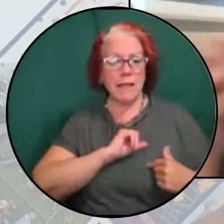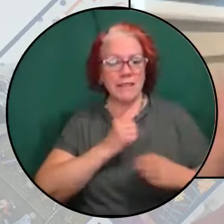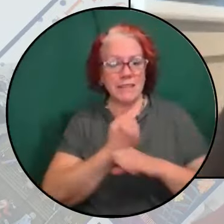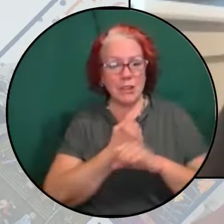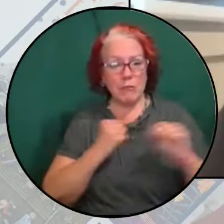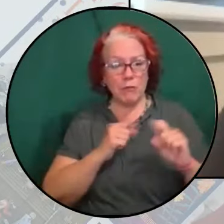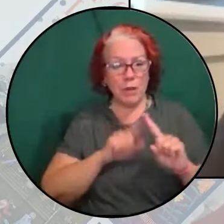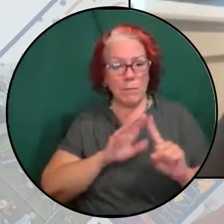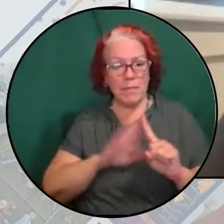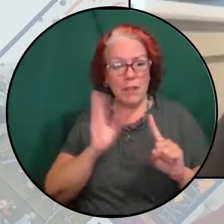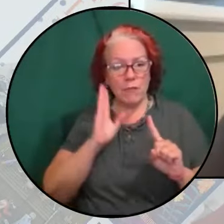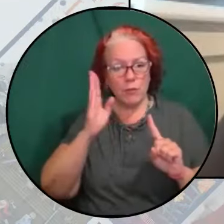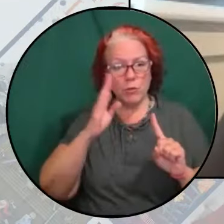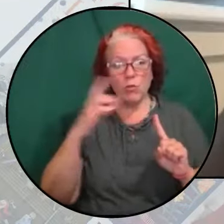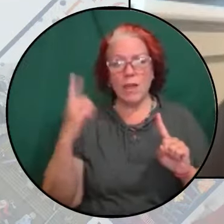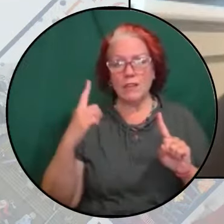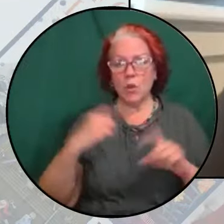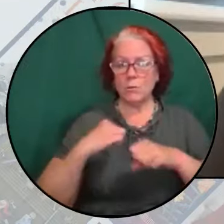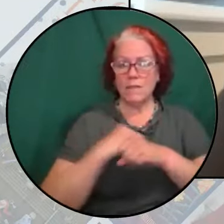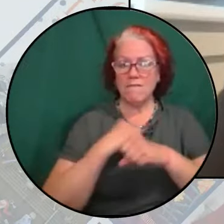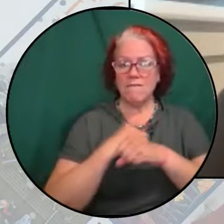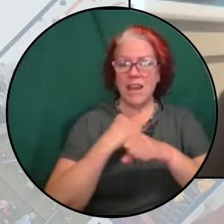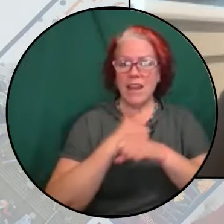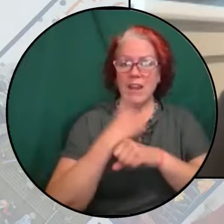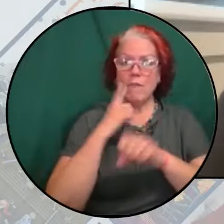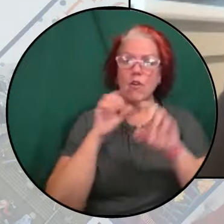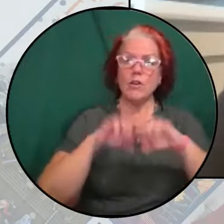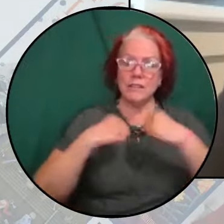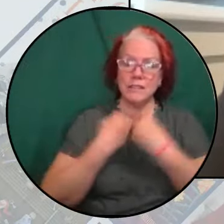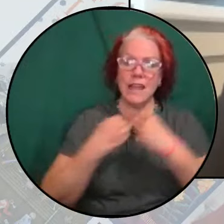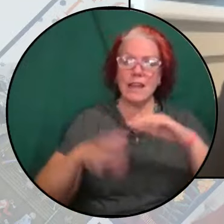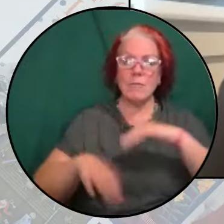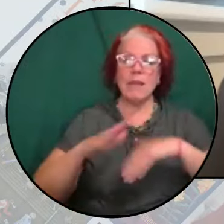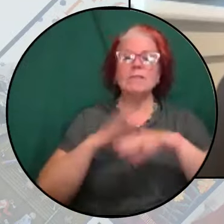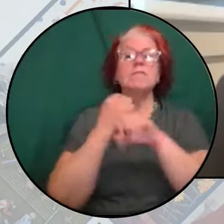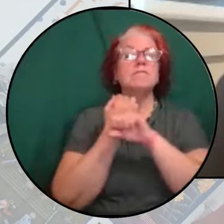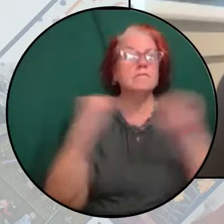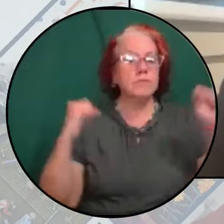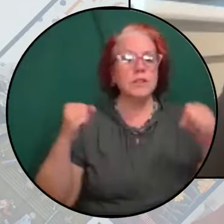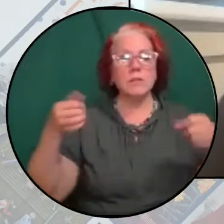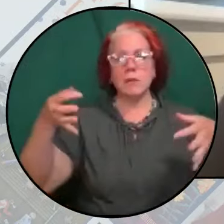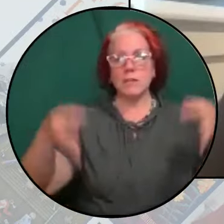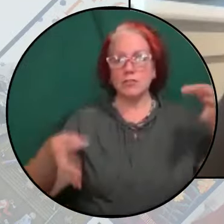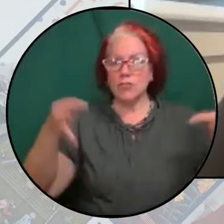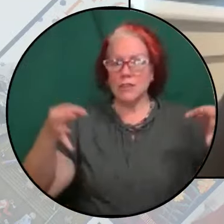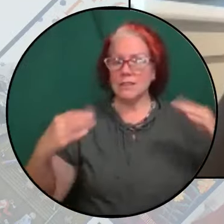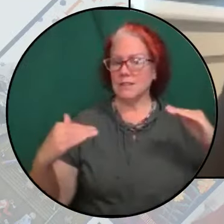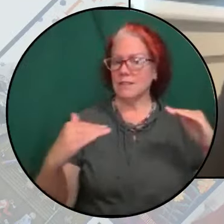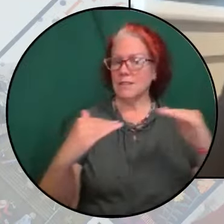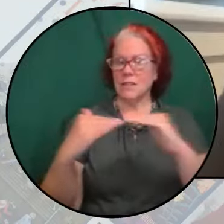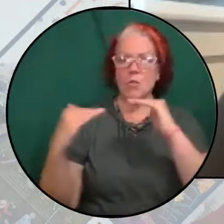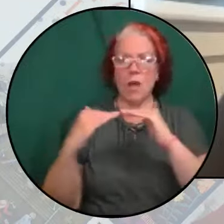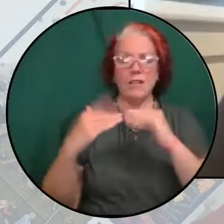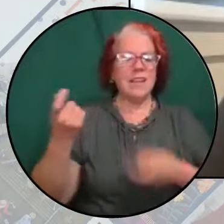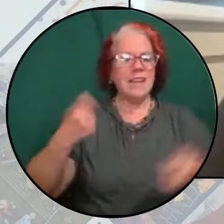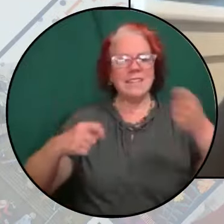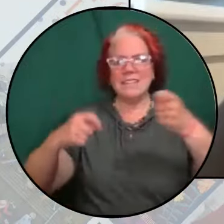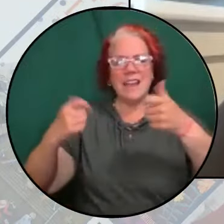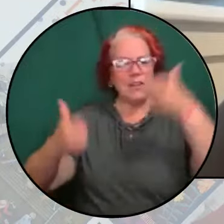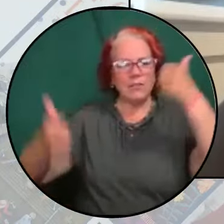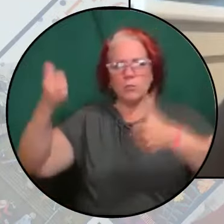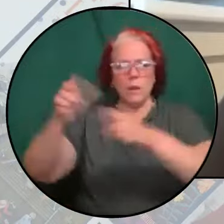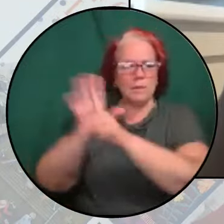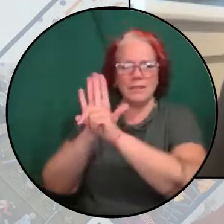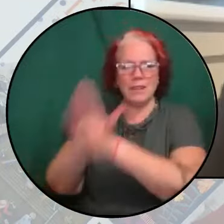movement has always been fighting for a society based on freedom and justice and equality, rather than supremacy and